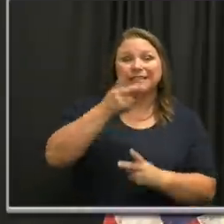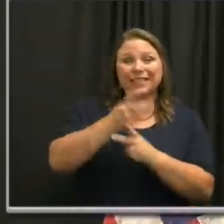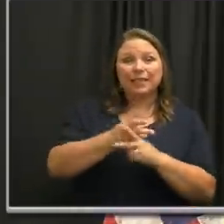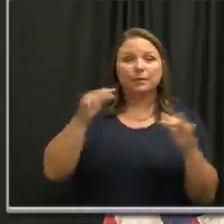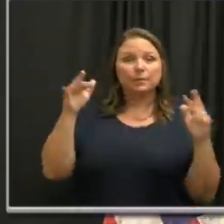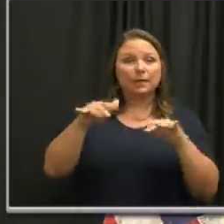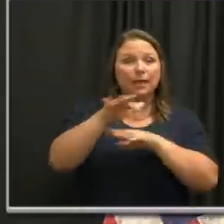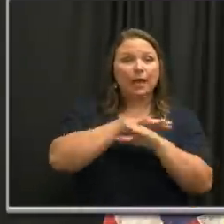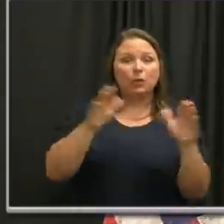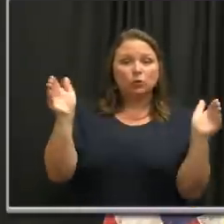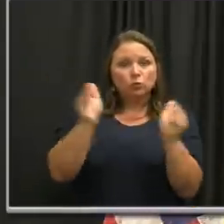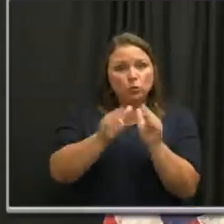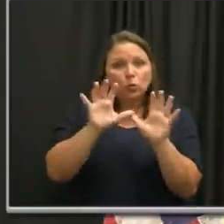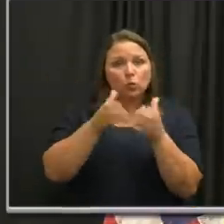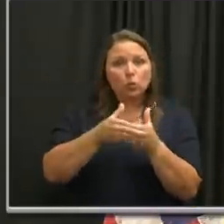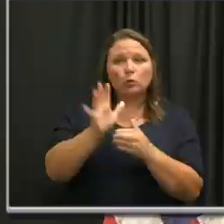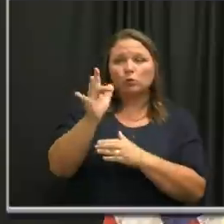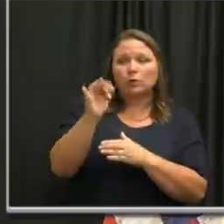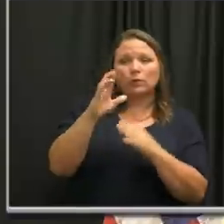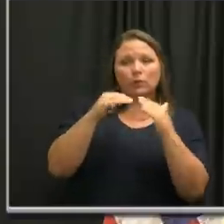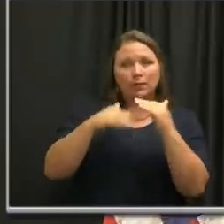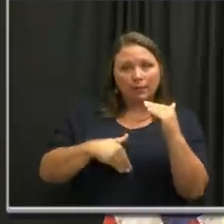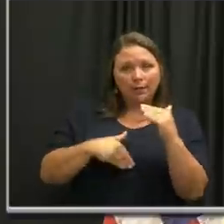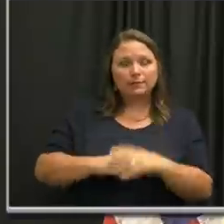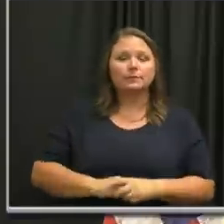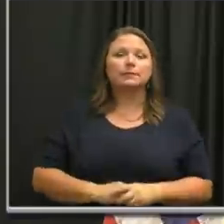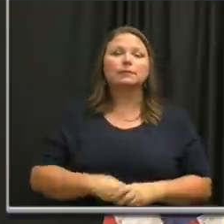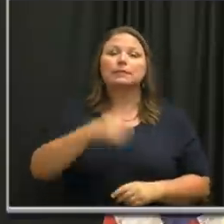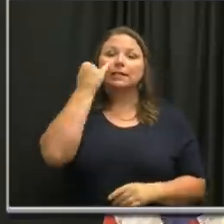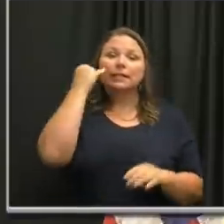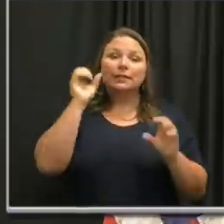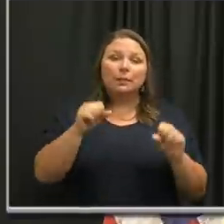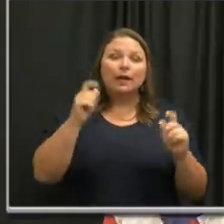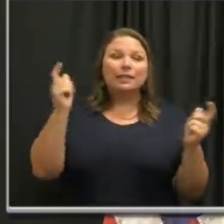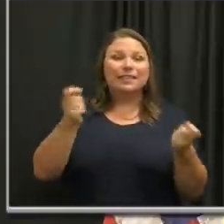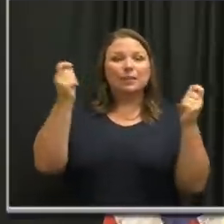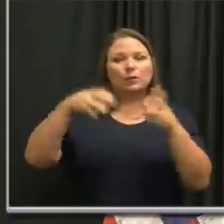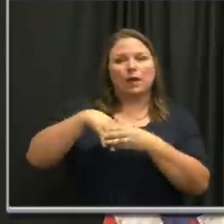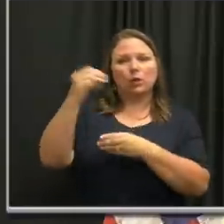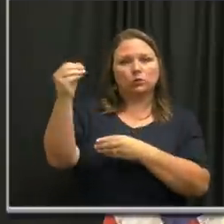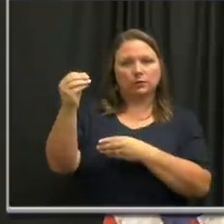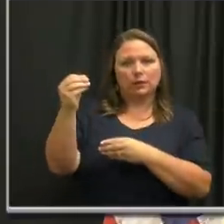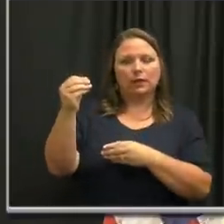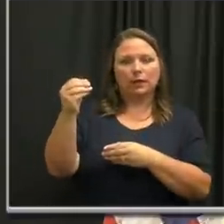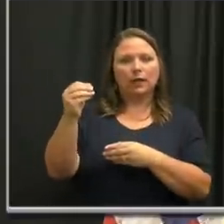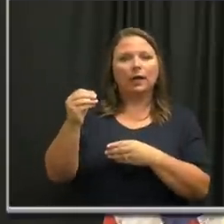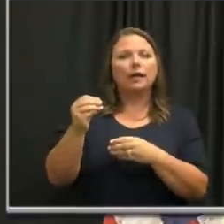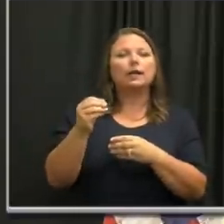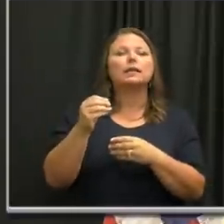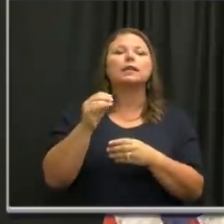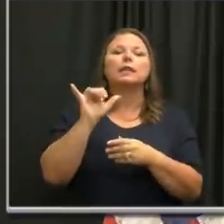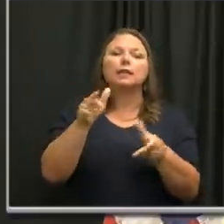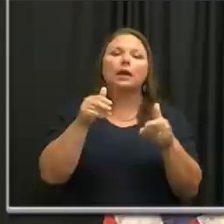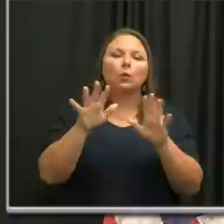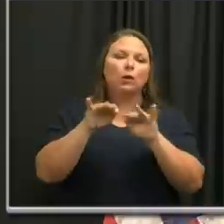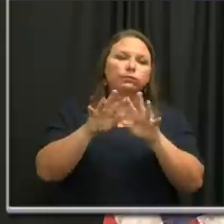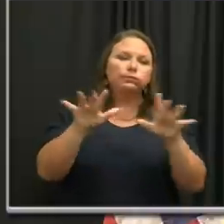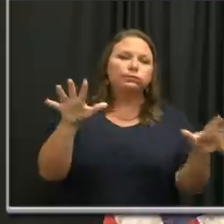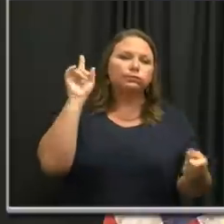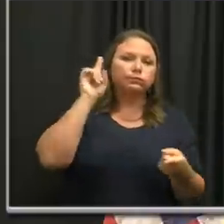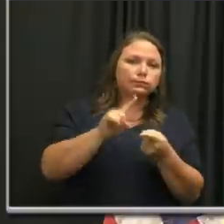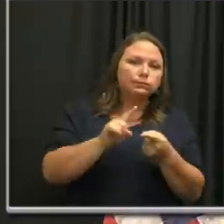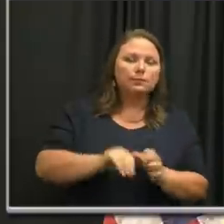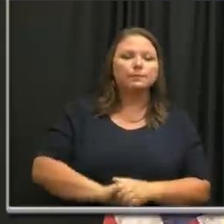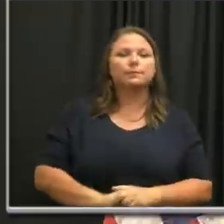gatherings to small groups of 25 or fewer. If possible, celebrate outside where the chances of our transmission are lower.